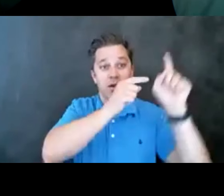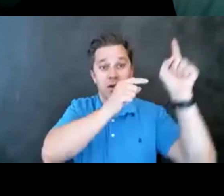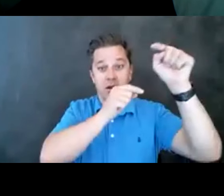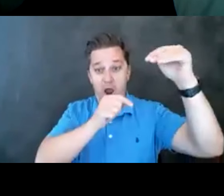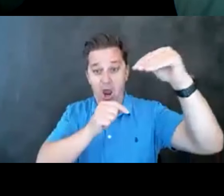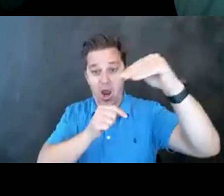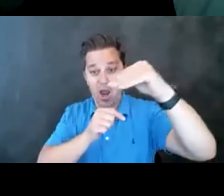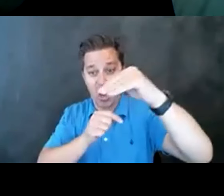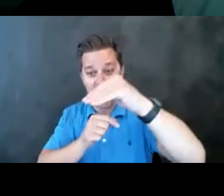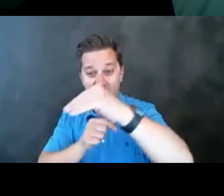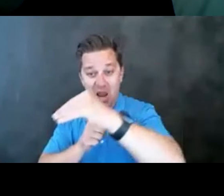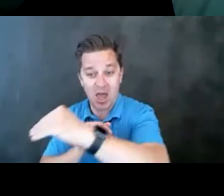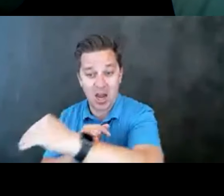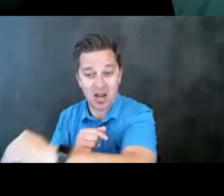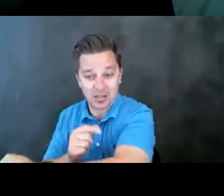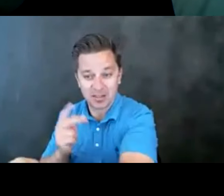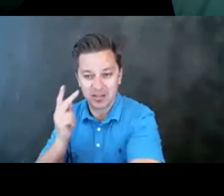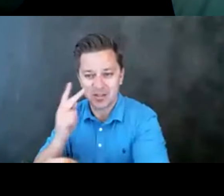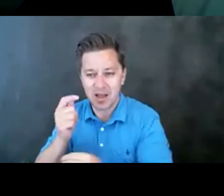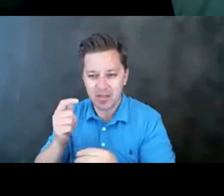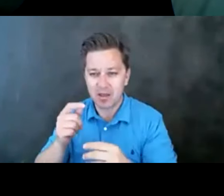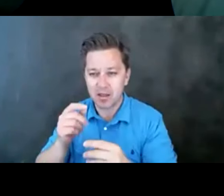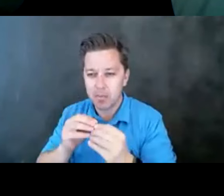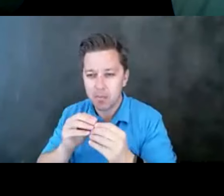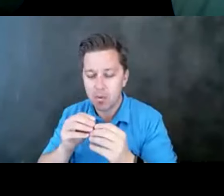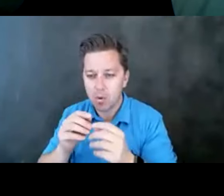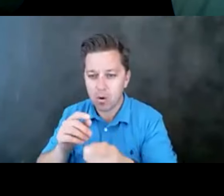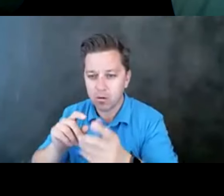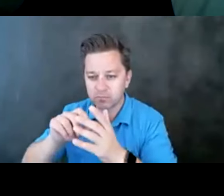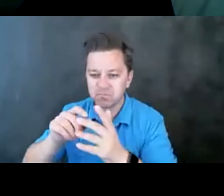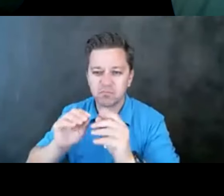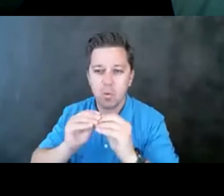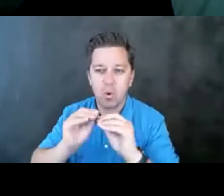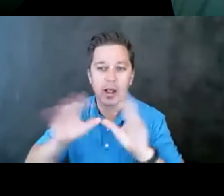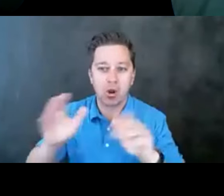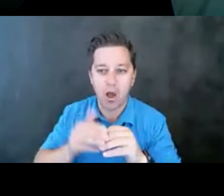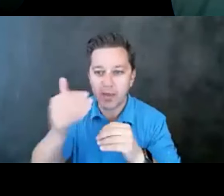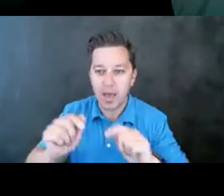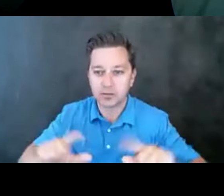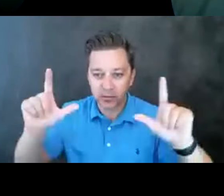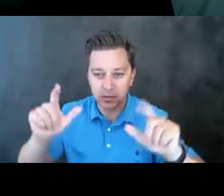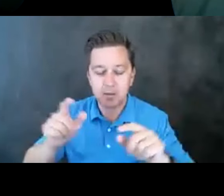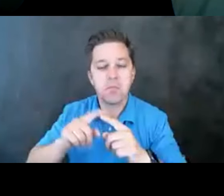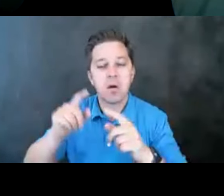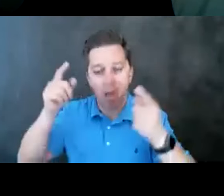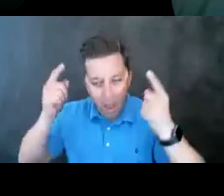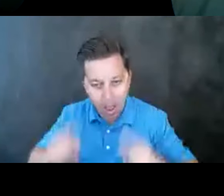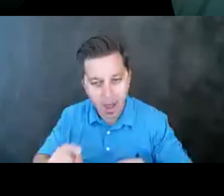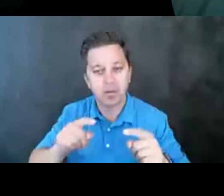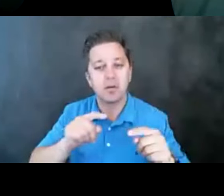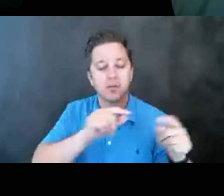to decline. I think it's a little bit more heightened or highlighted on this next slide. But what they found over the study